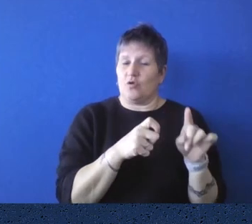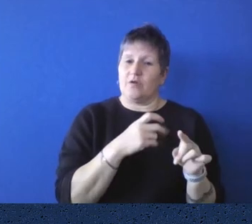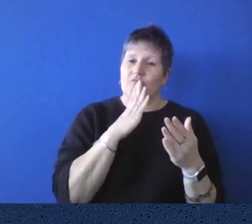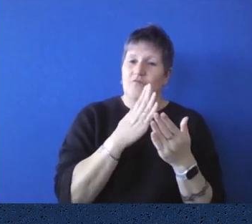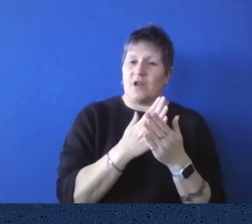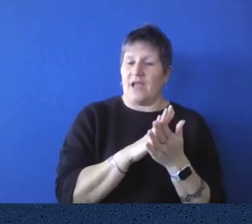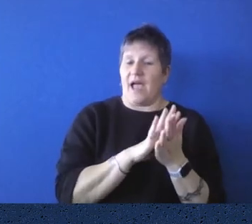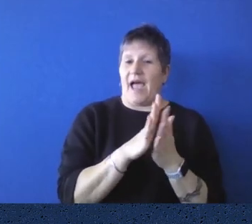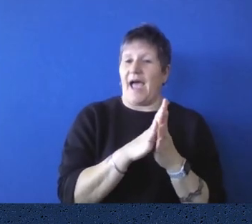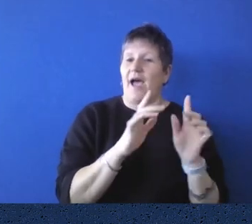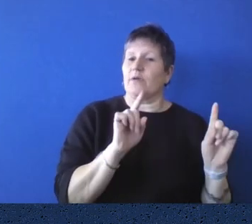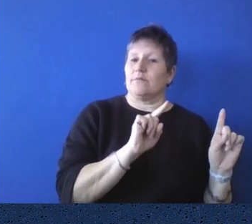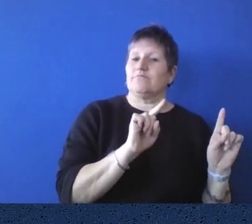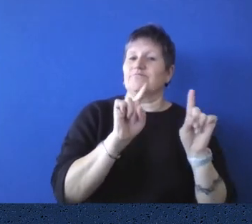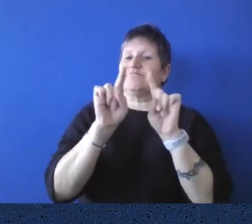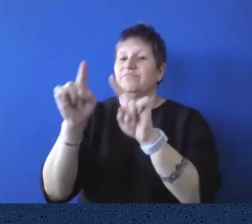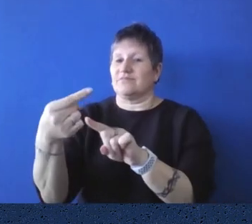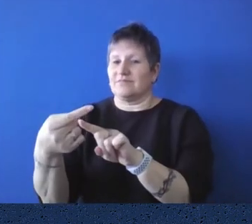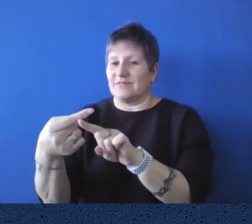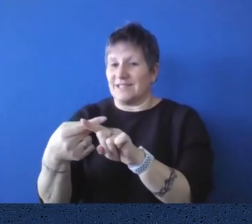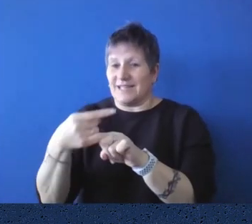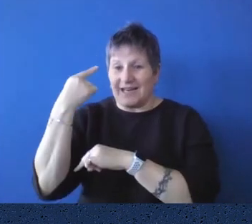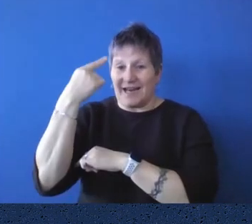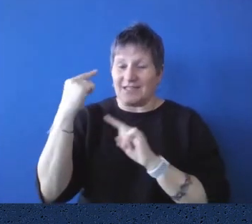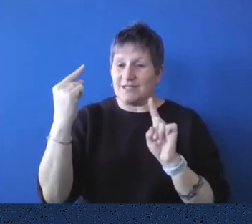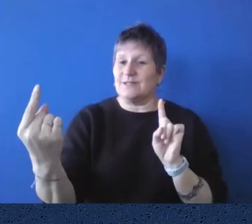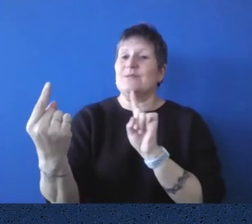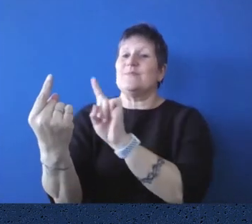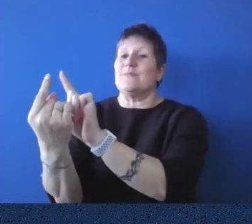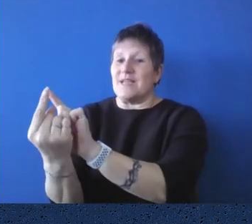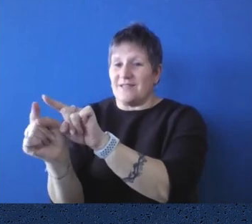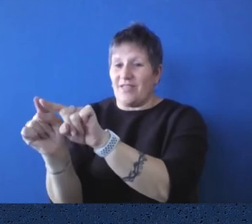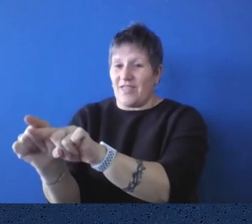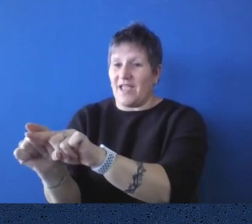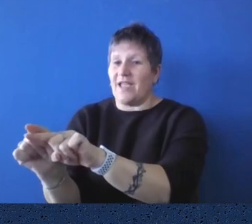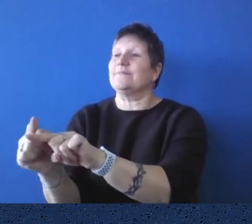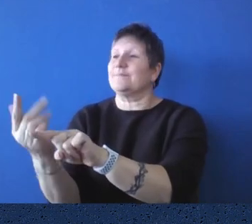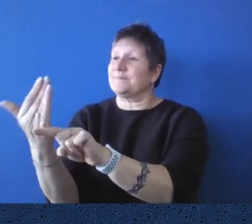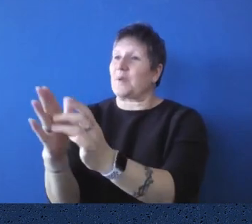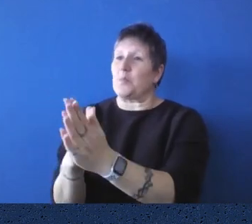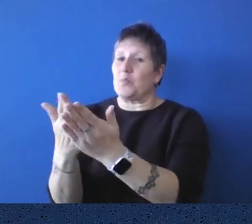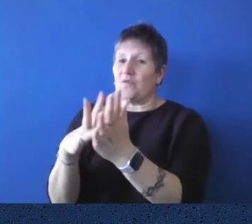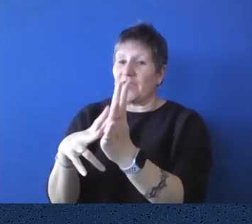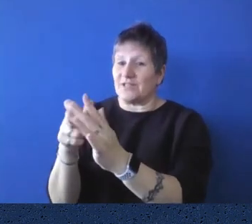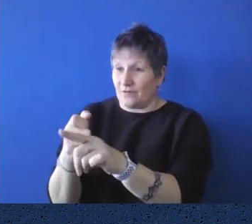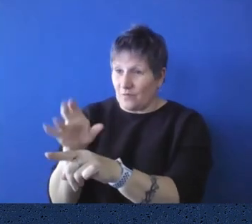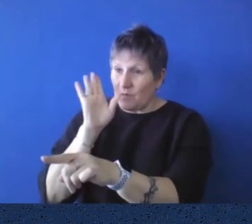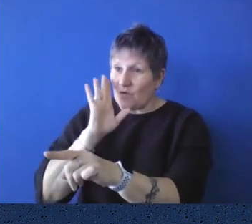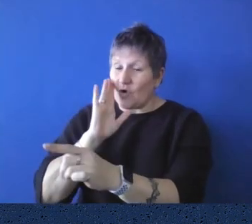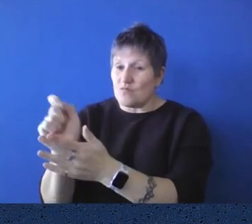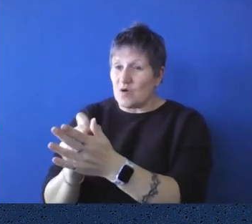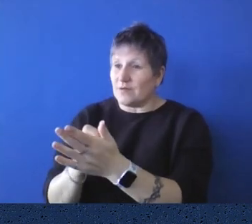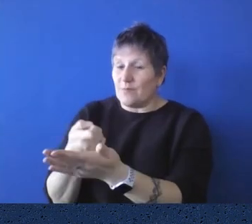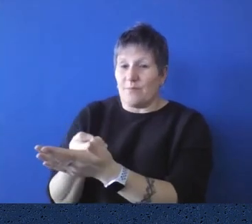William Strutt, who'd gone back from Melbourne to London and, uh, brought the book back to Melbourne. He purchased the book from William